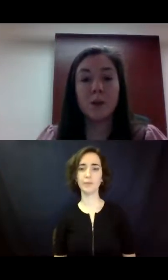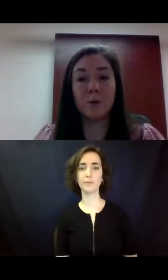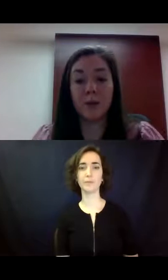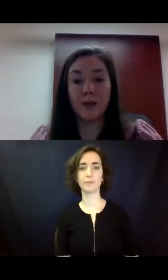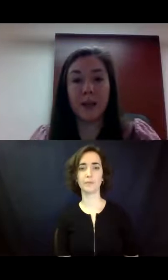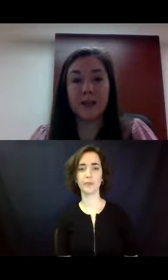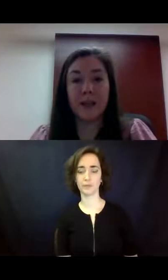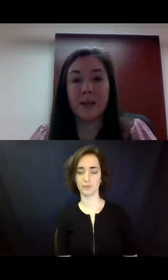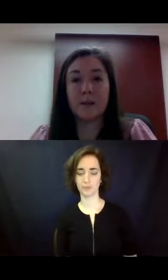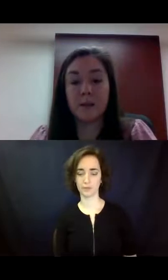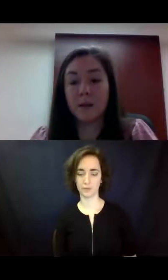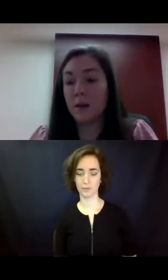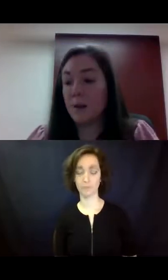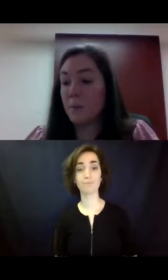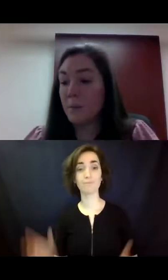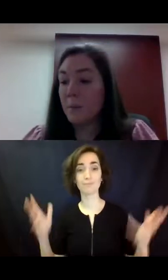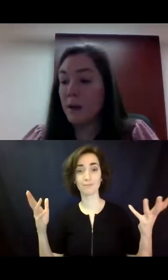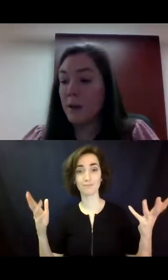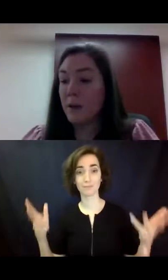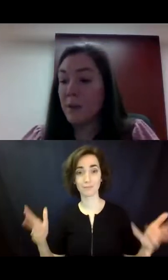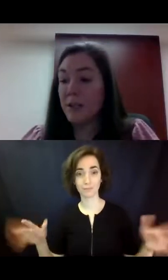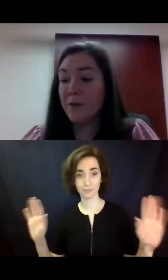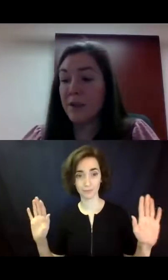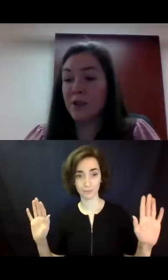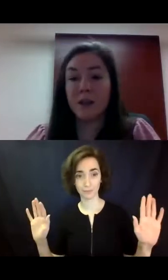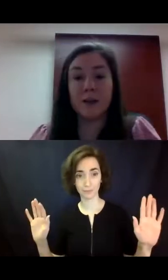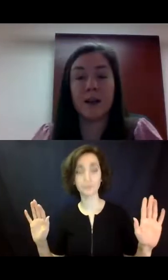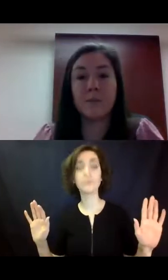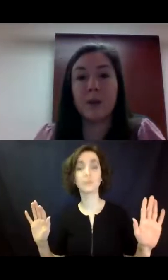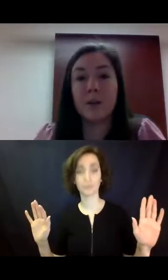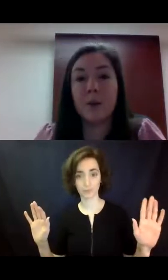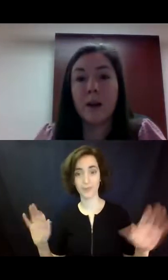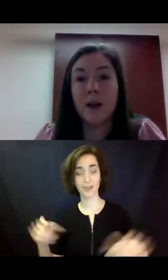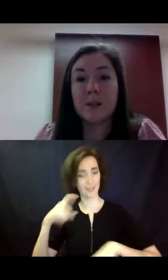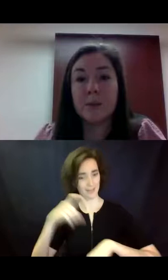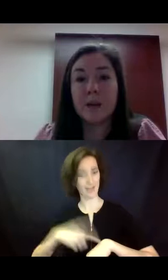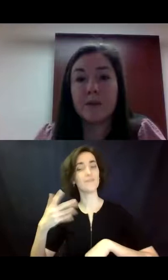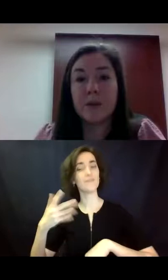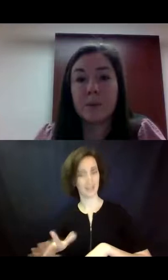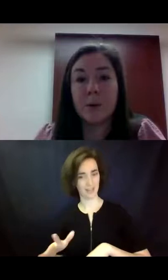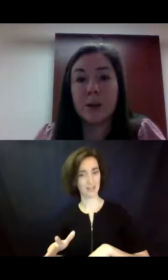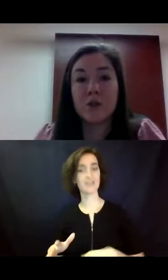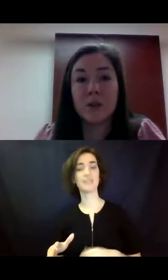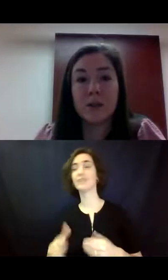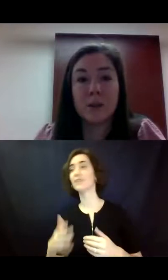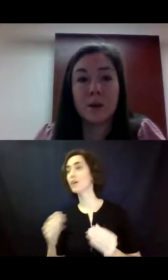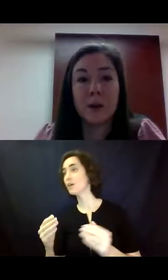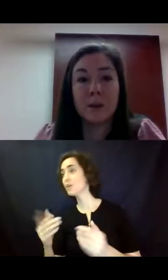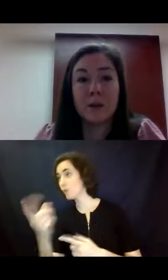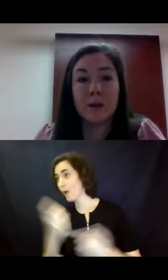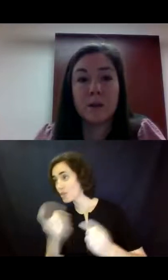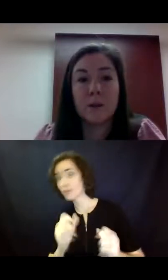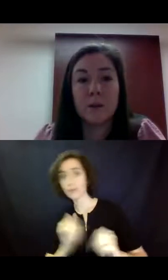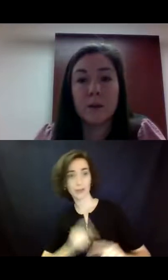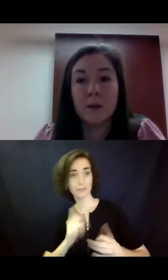So that is it. Um, we did finish in time and we'll have some time for some questions. So